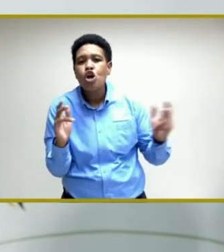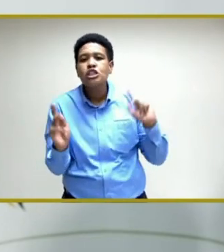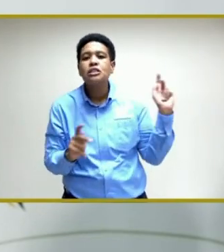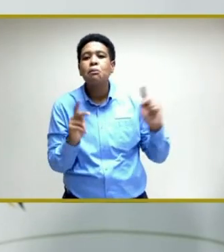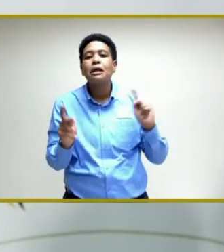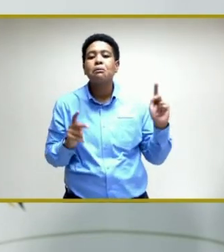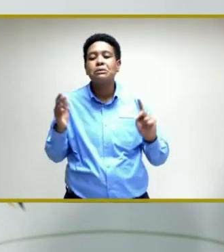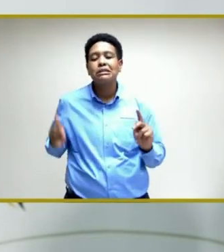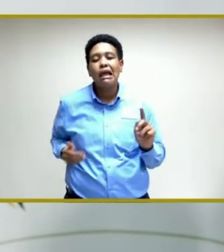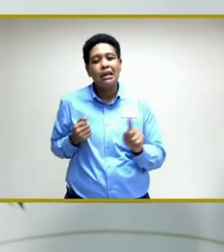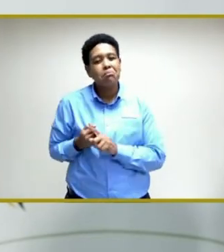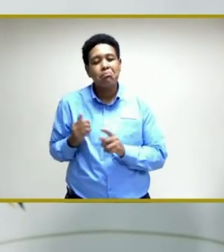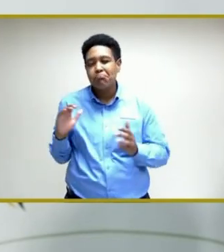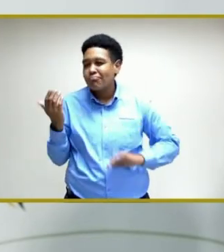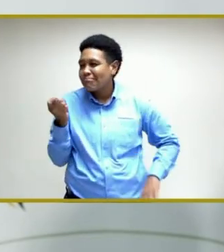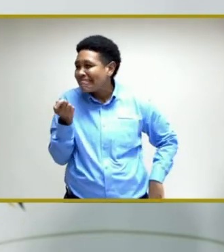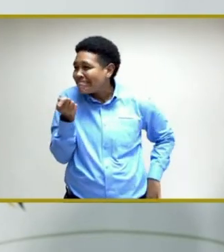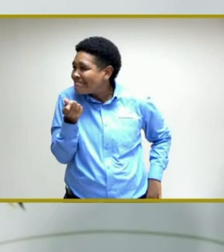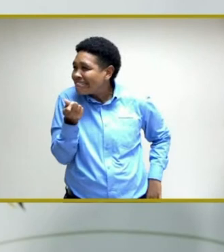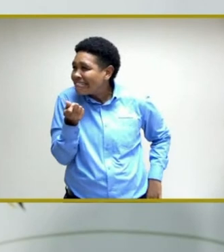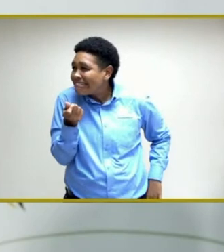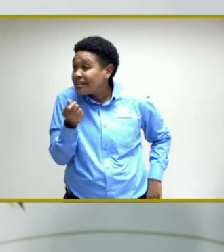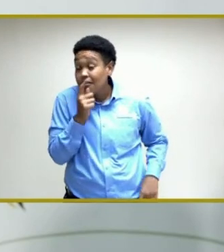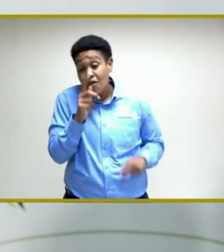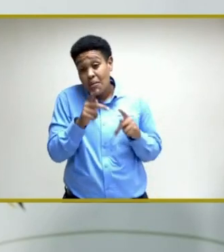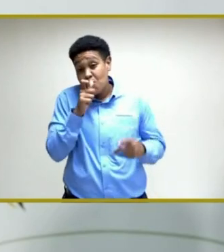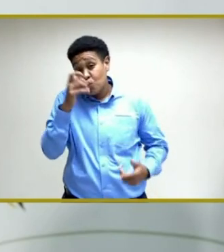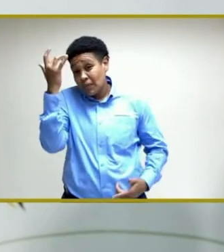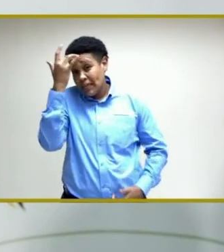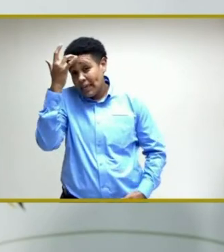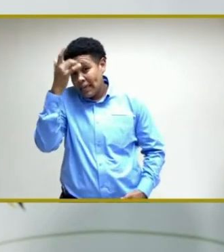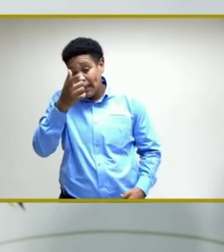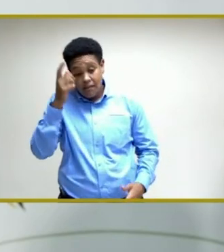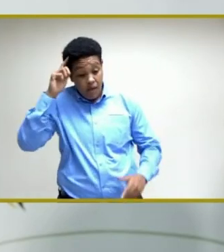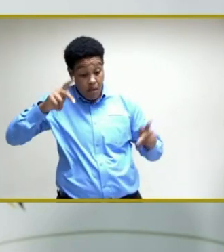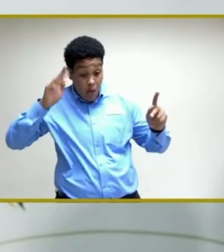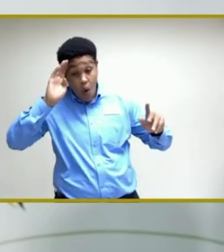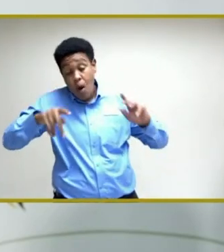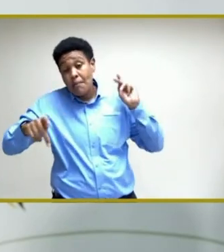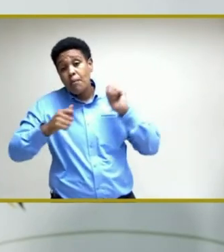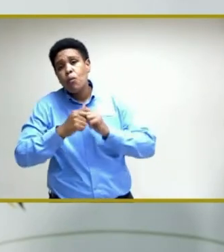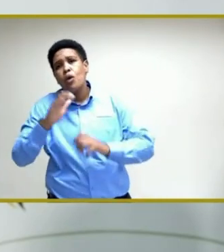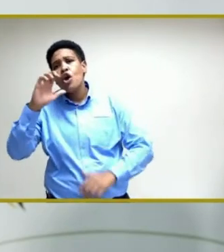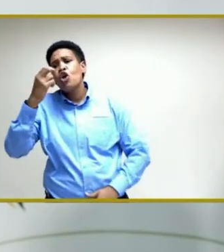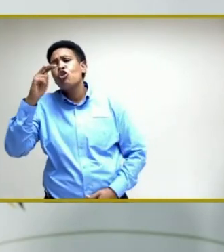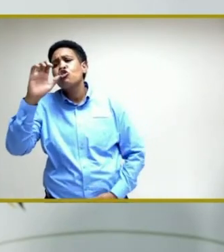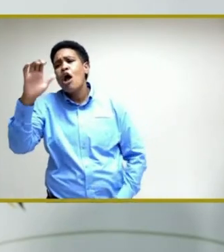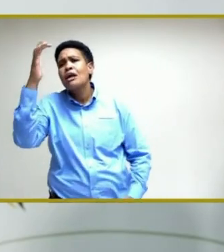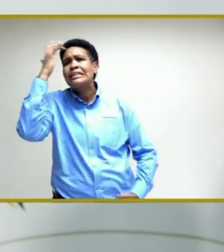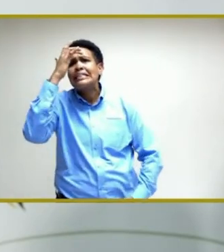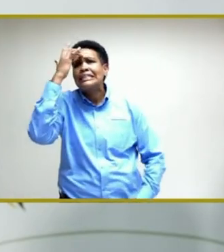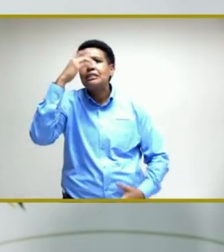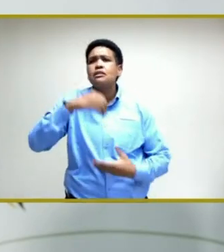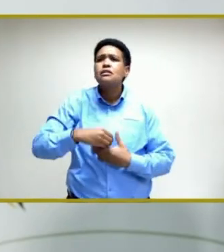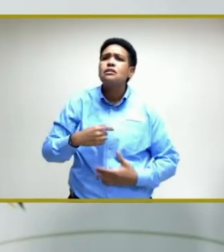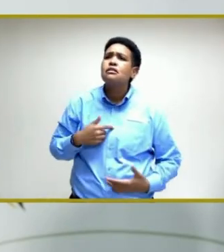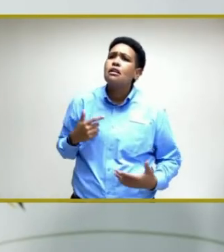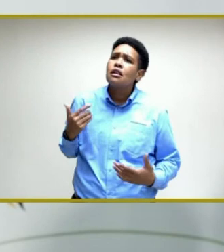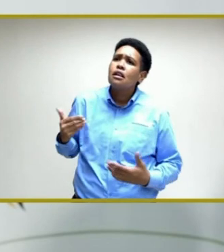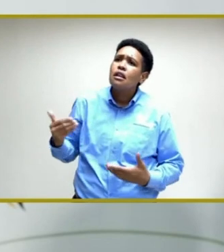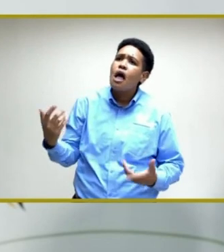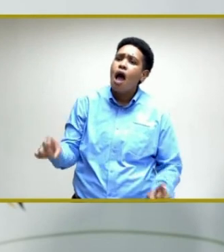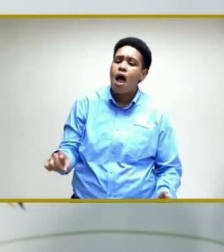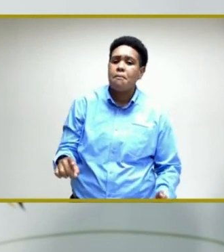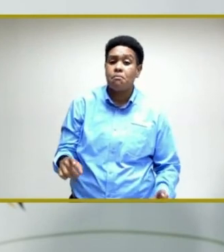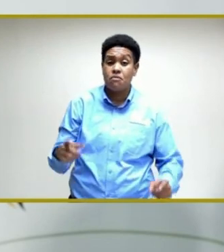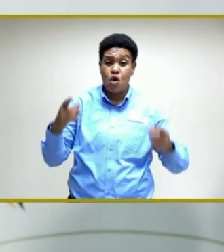persons who are ill, who have all the persons with chronic illnesses, then the outcome